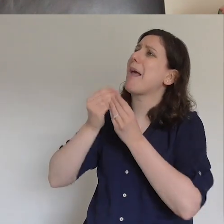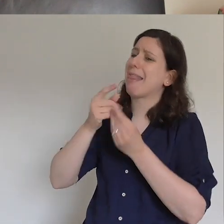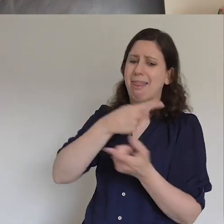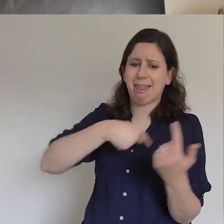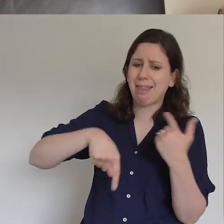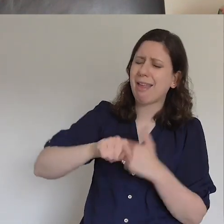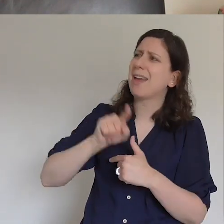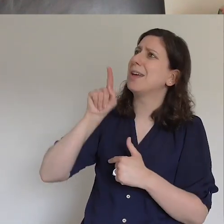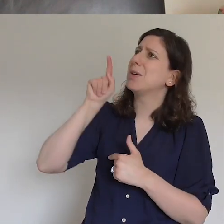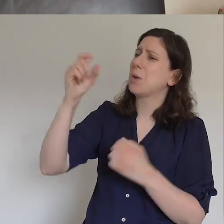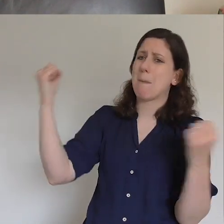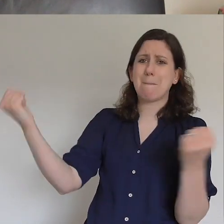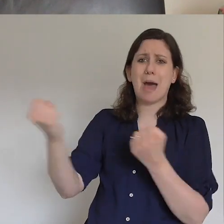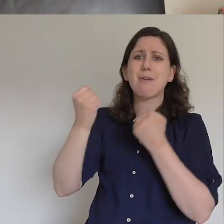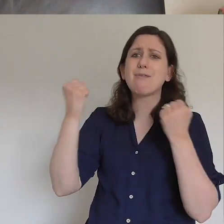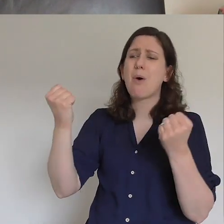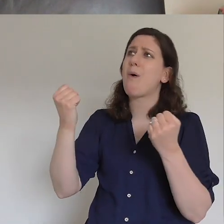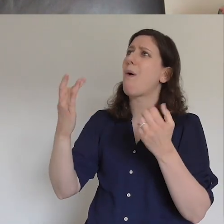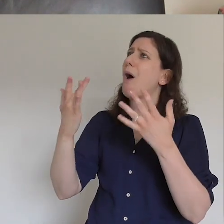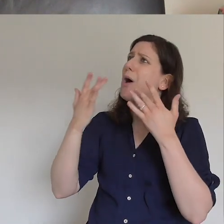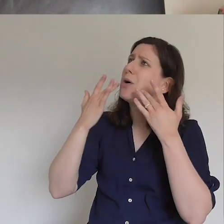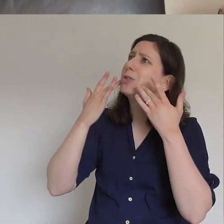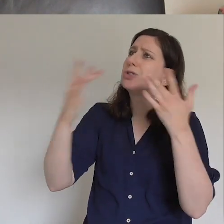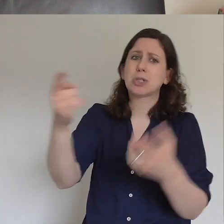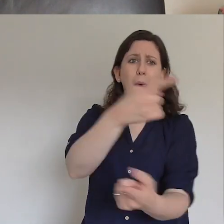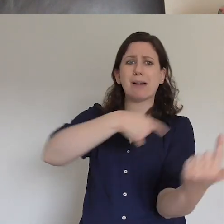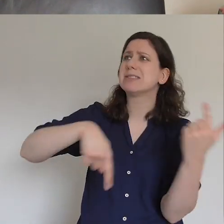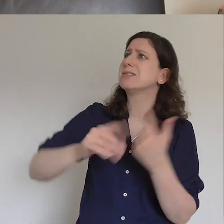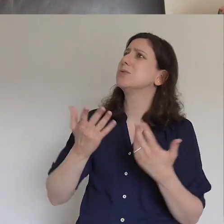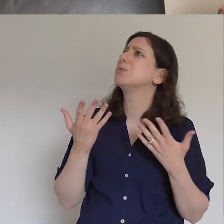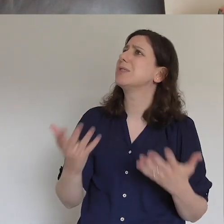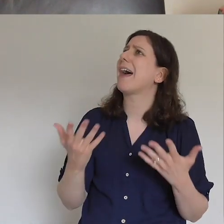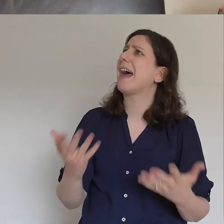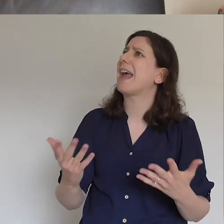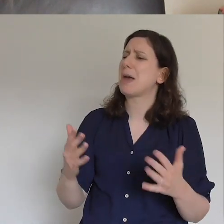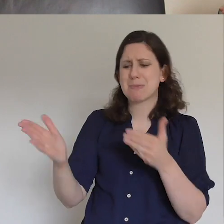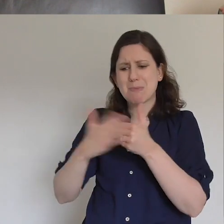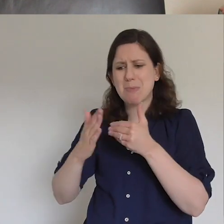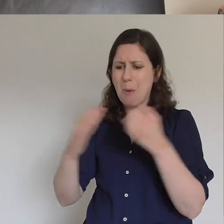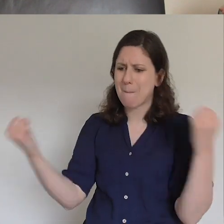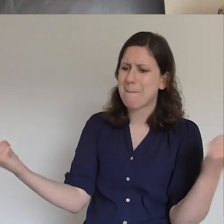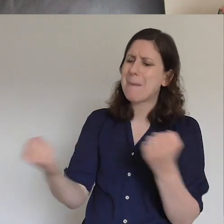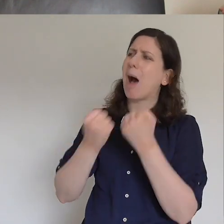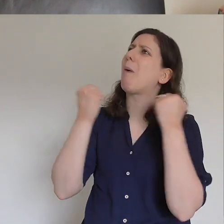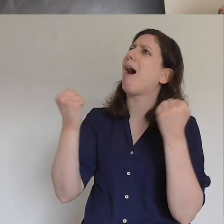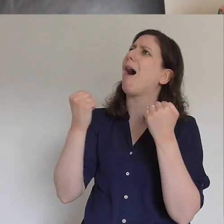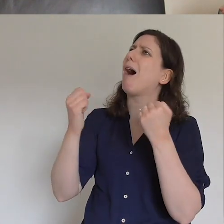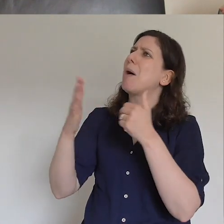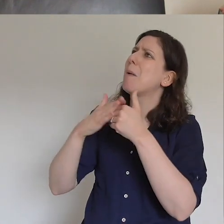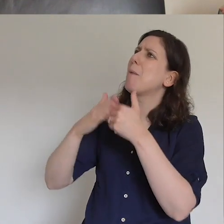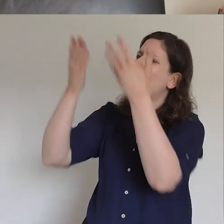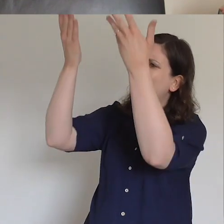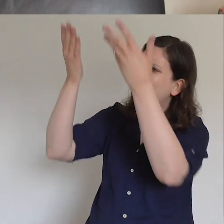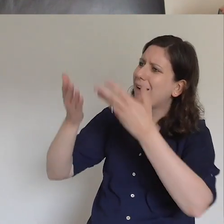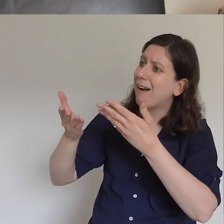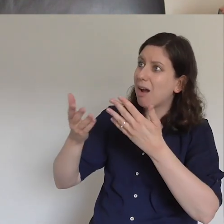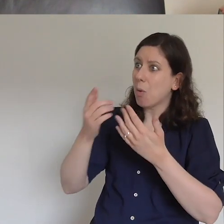all powerful reveal to your children today more of your power more of who you are more of the fact we can trust you